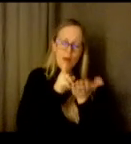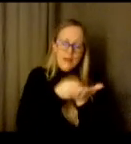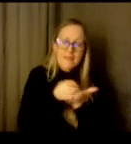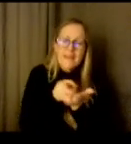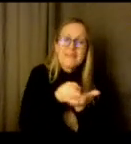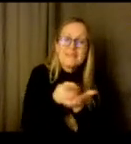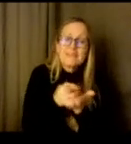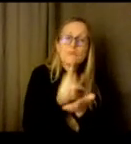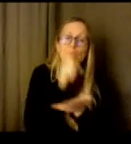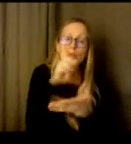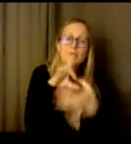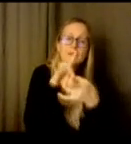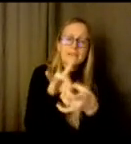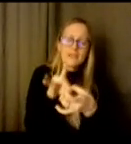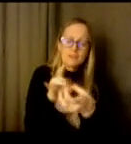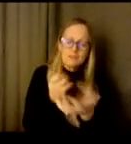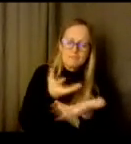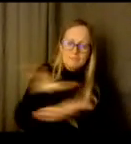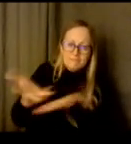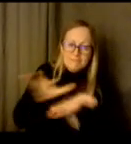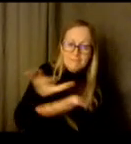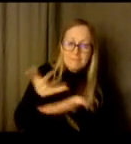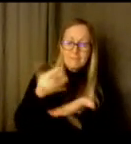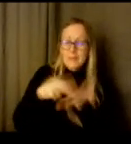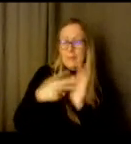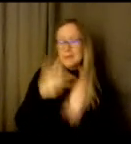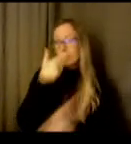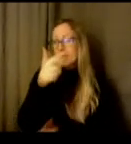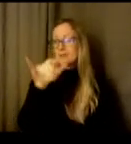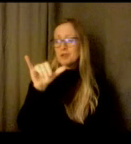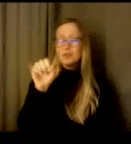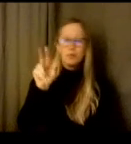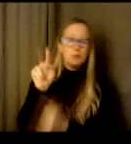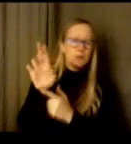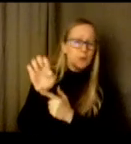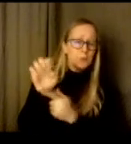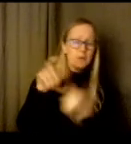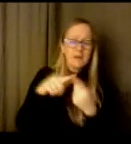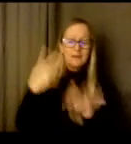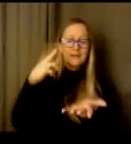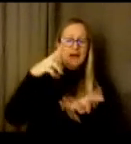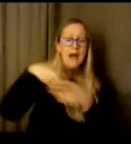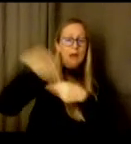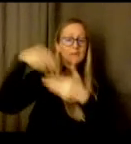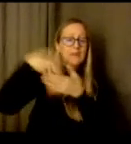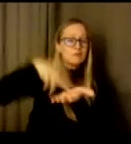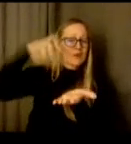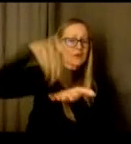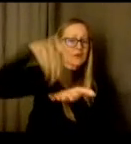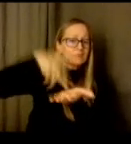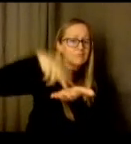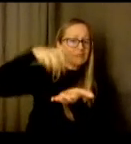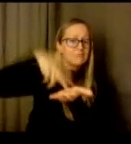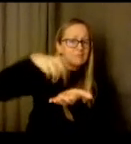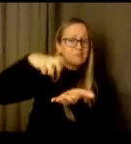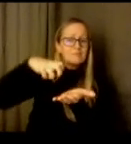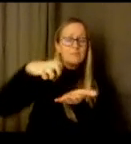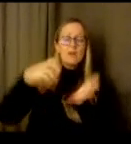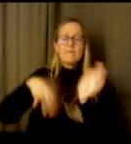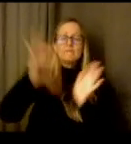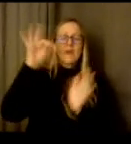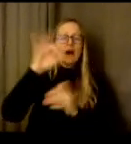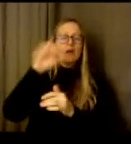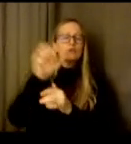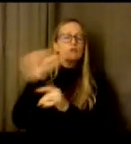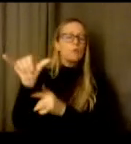with them whether it be watching a youtube video or jumping on the trampoline or just finding the joy in the small things i think are